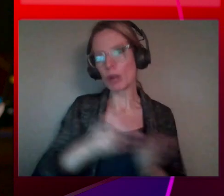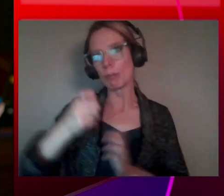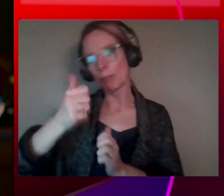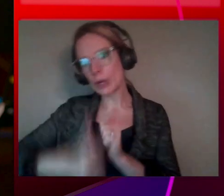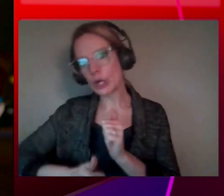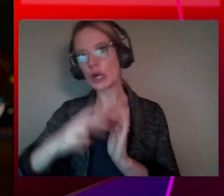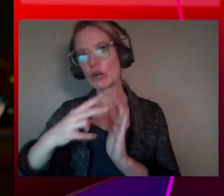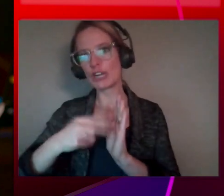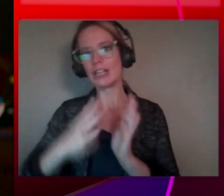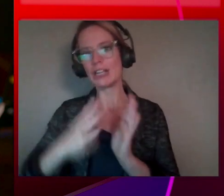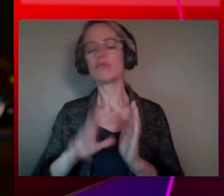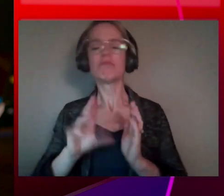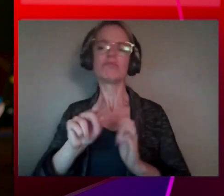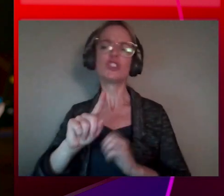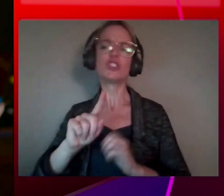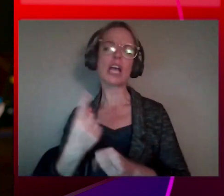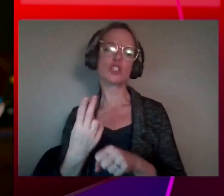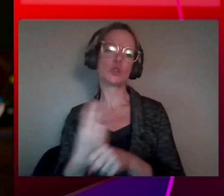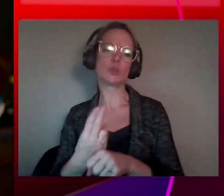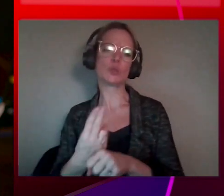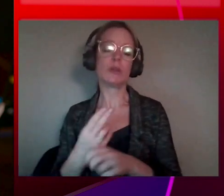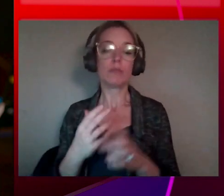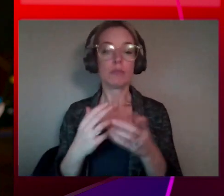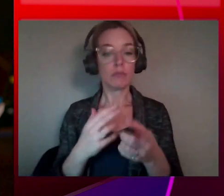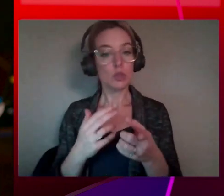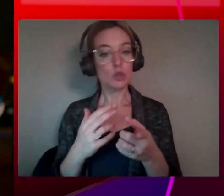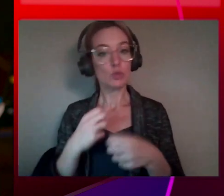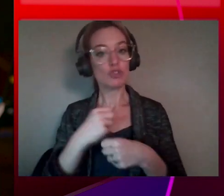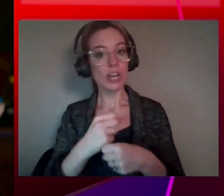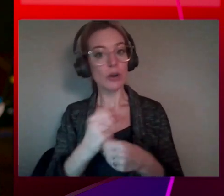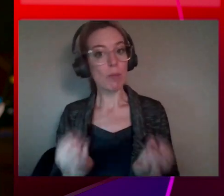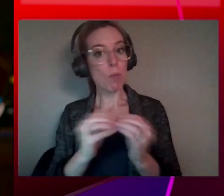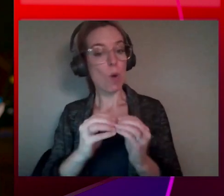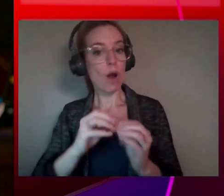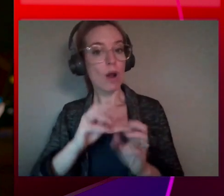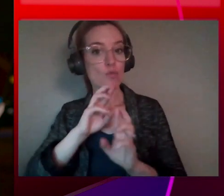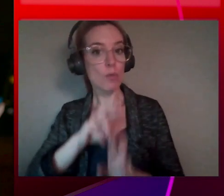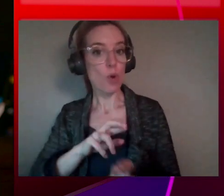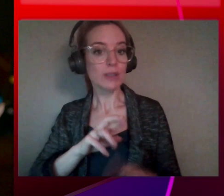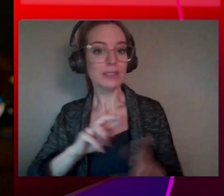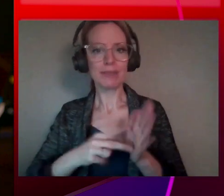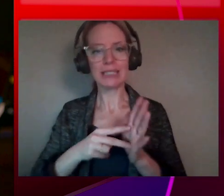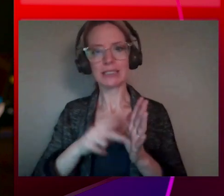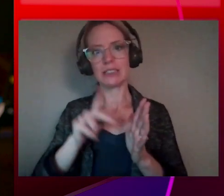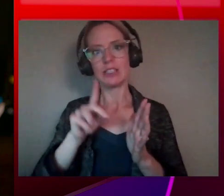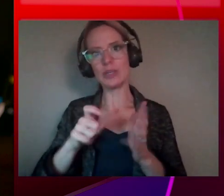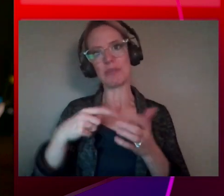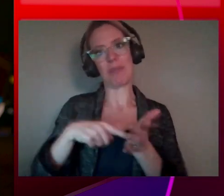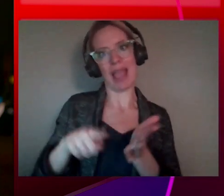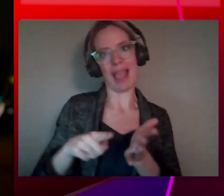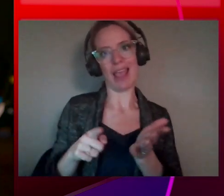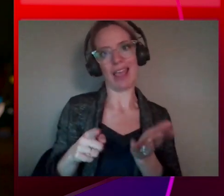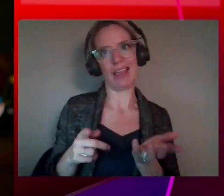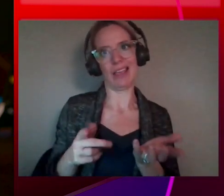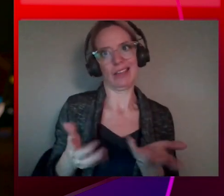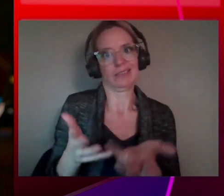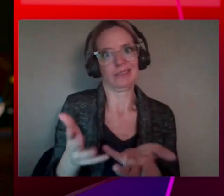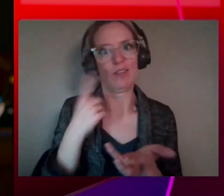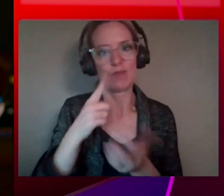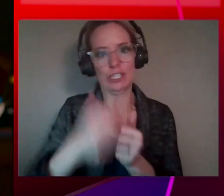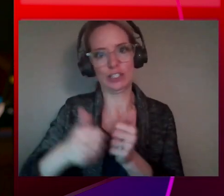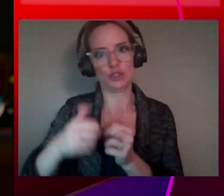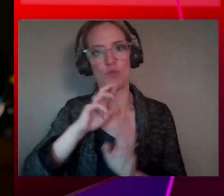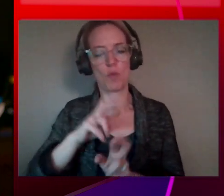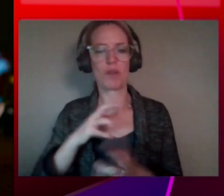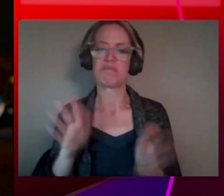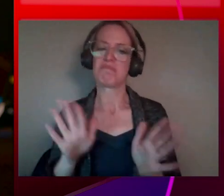usage model. So the more reports you generate, the more reports you pay for. So it should be intuitive, hopefully. Make